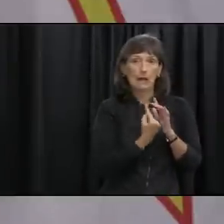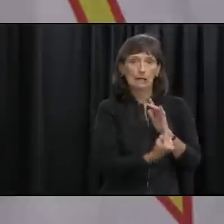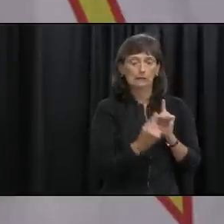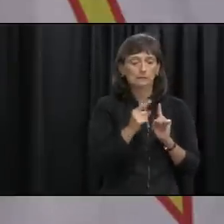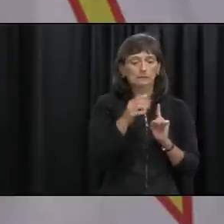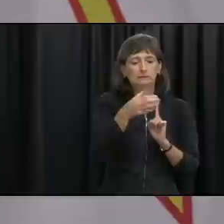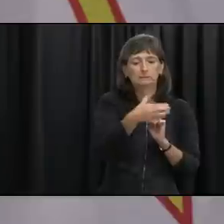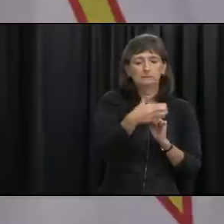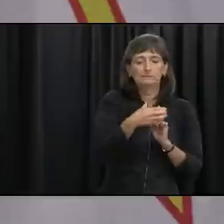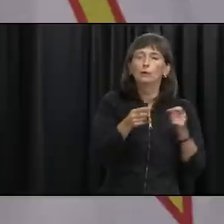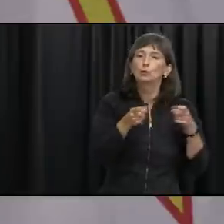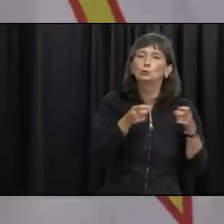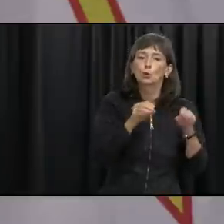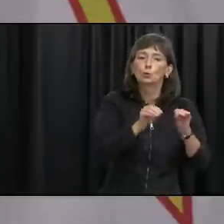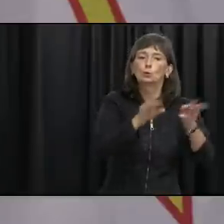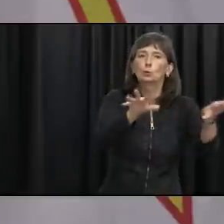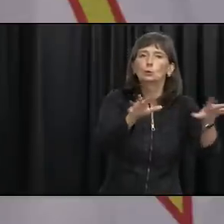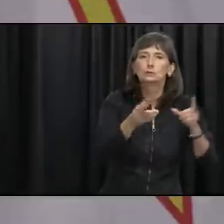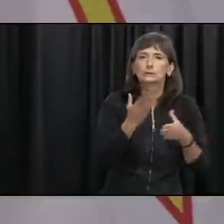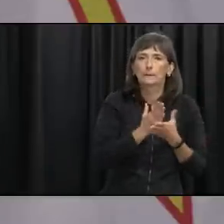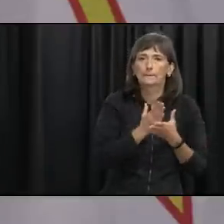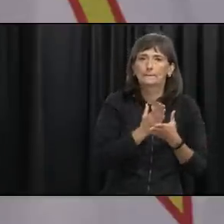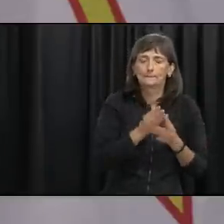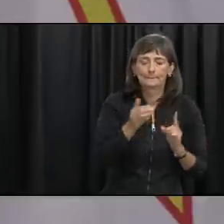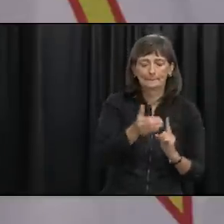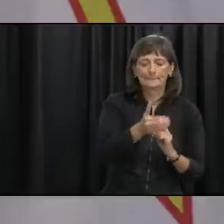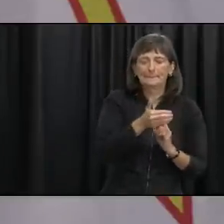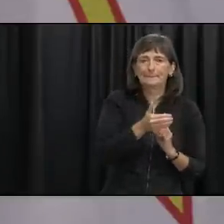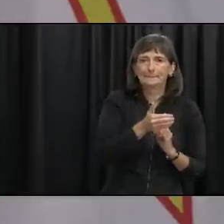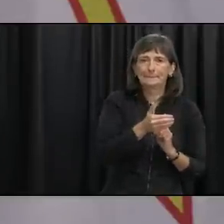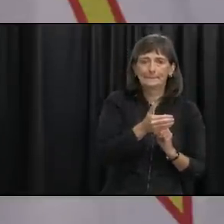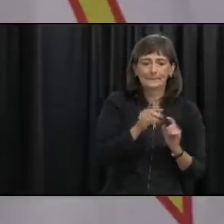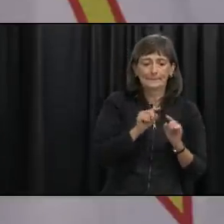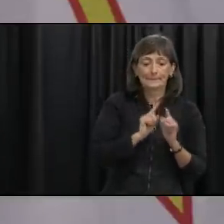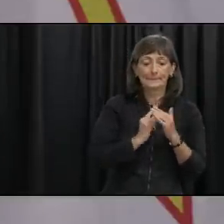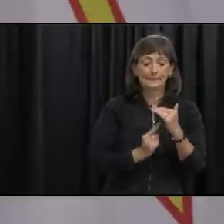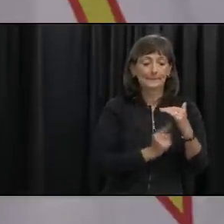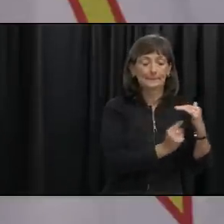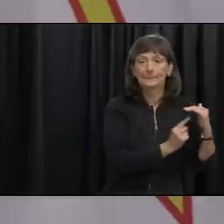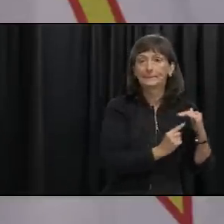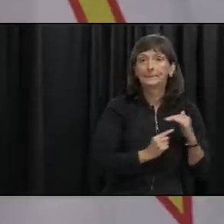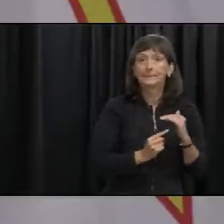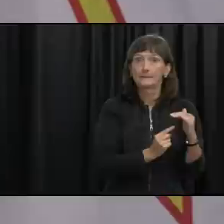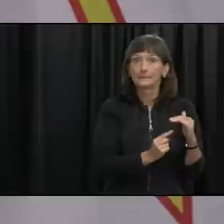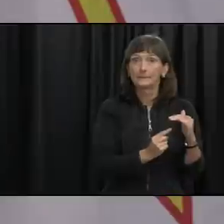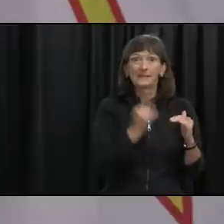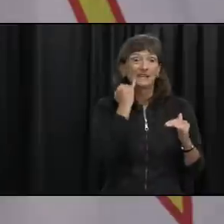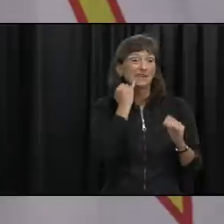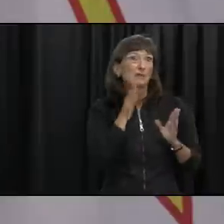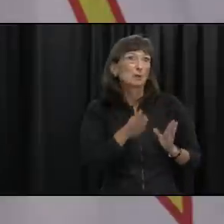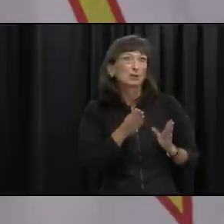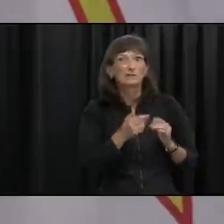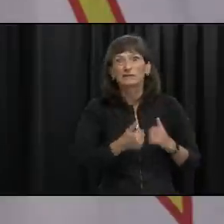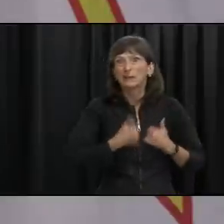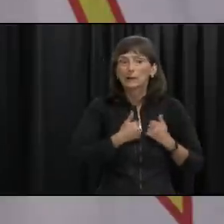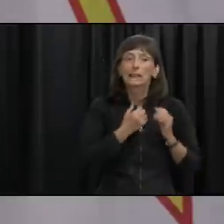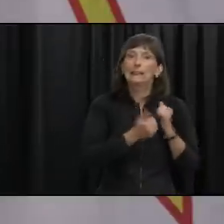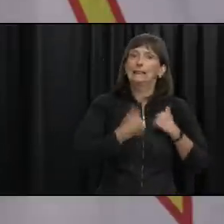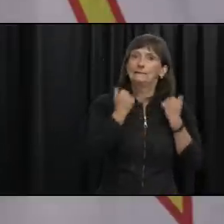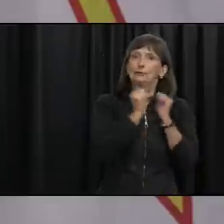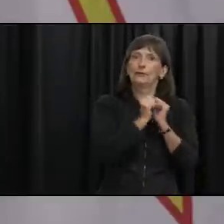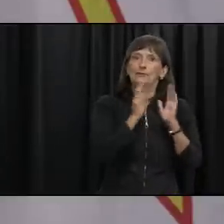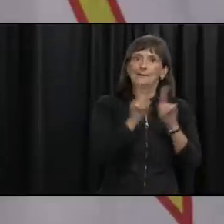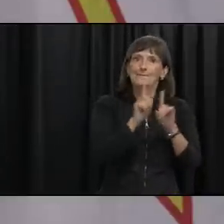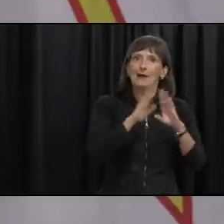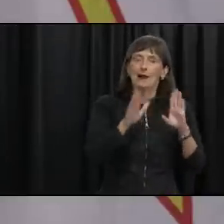spread we then test them and it would be continue isolation if they are a high-risk contact such as somebody who lives with with the case.